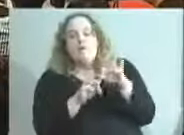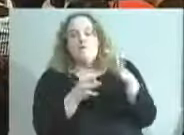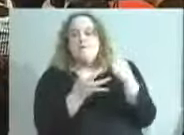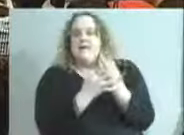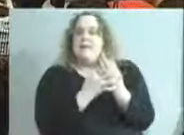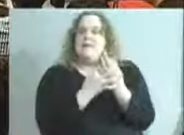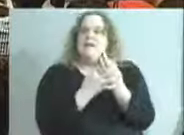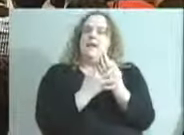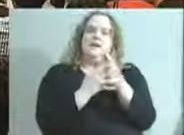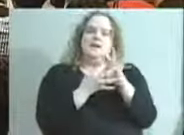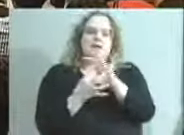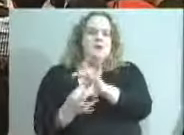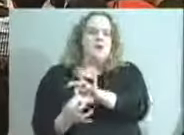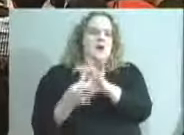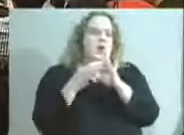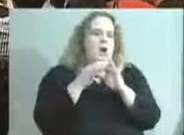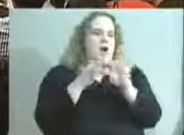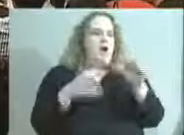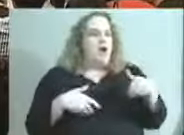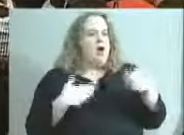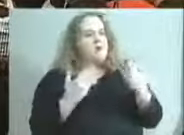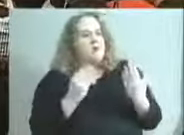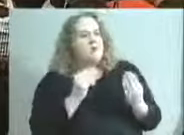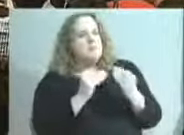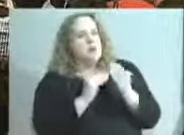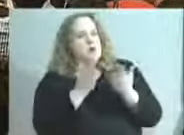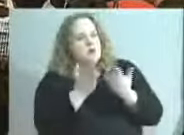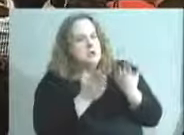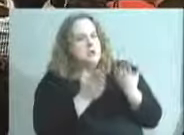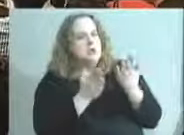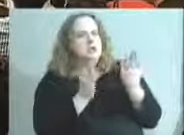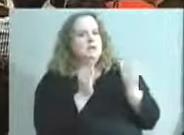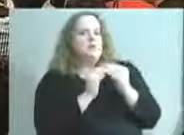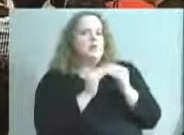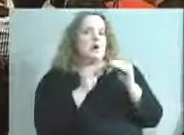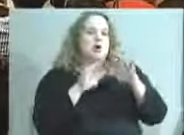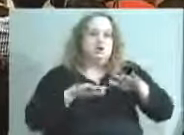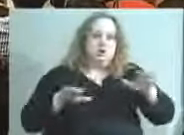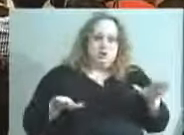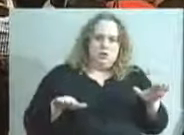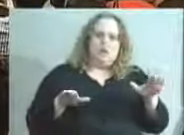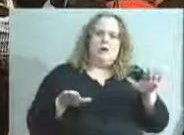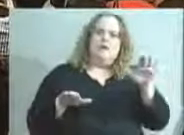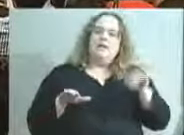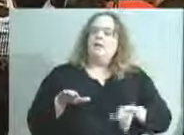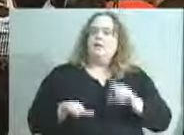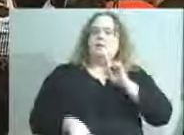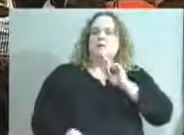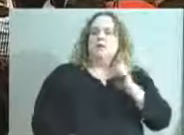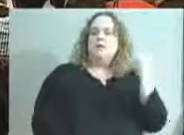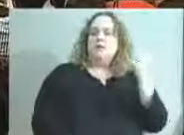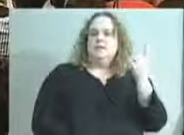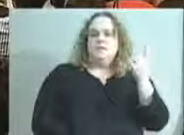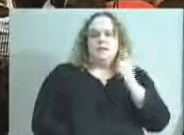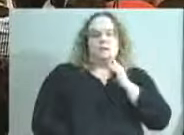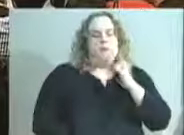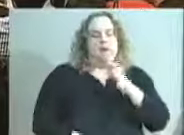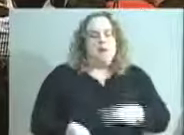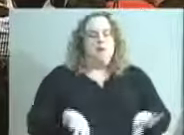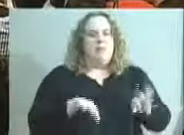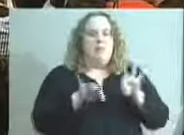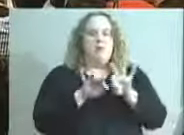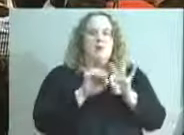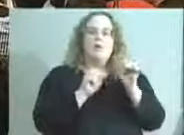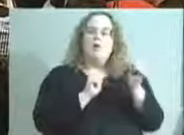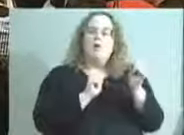service to more kids out of the dollars that we have, that is something that's going to be really important. I think